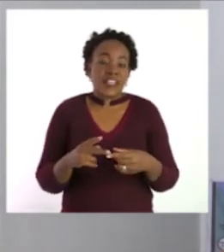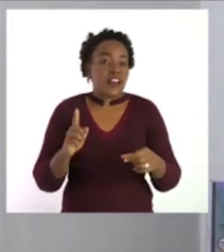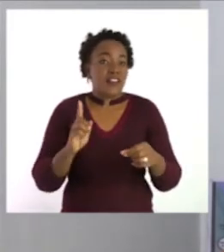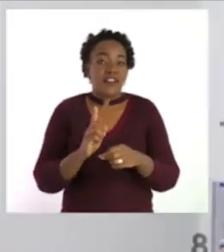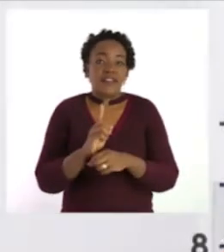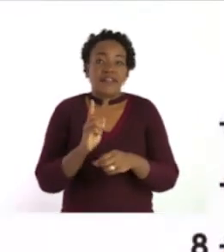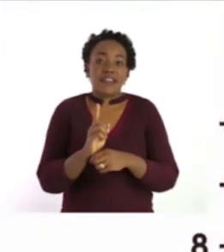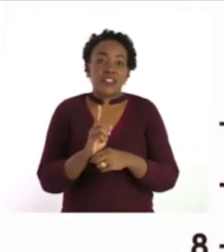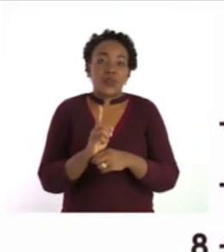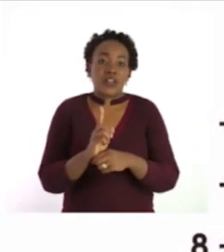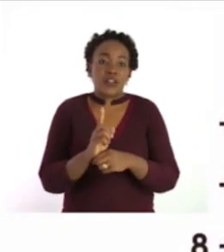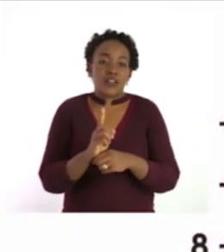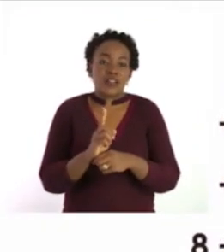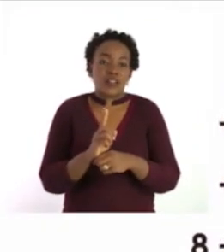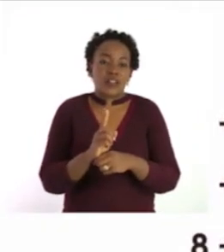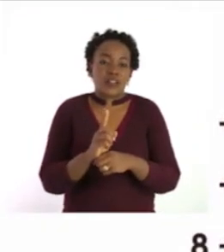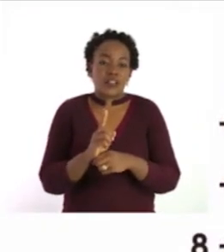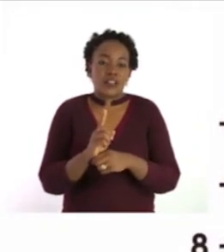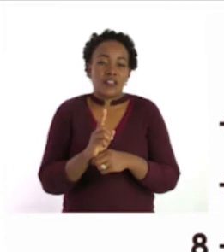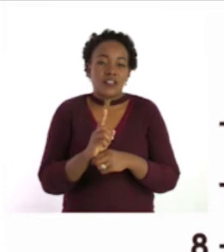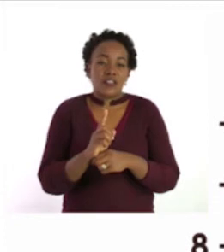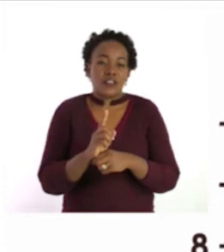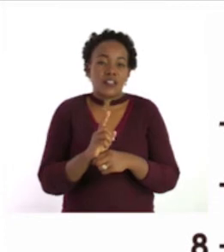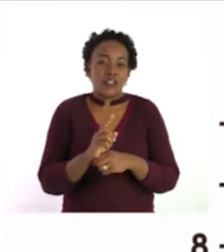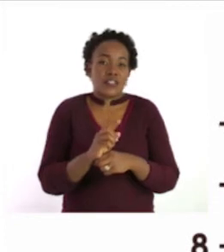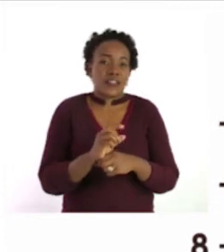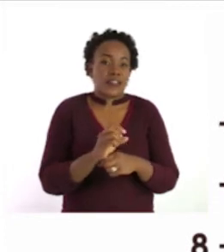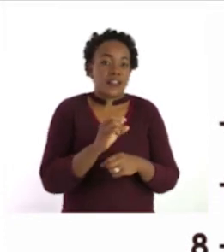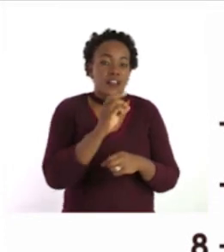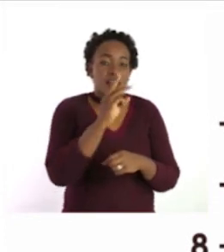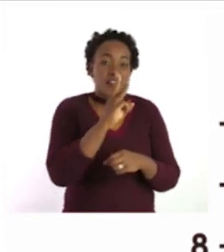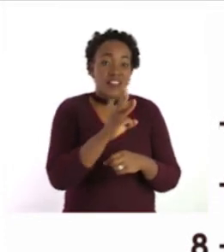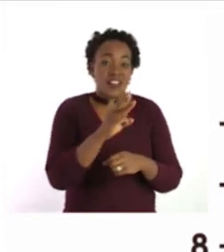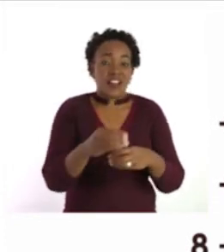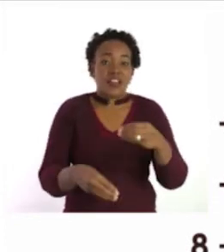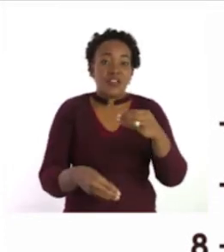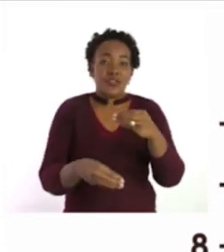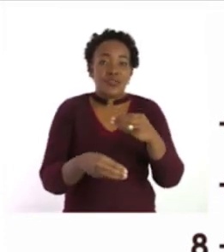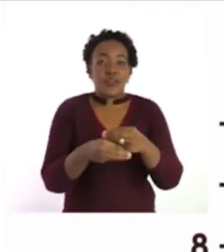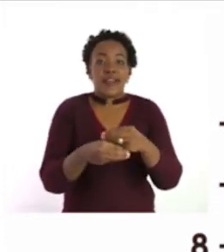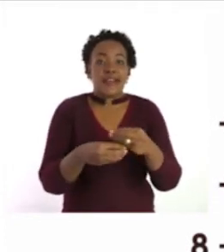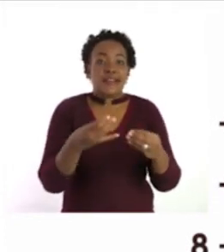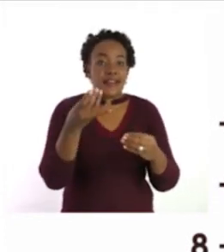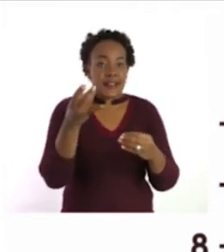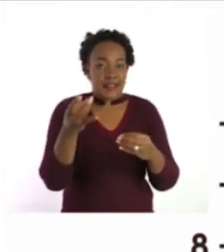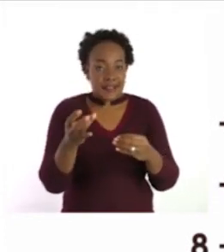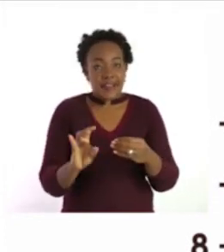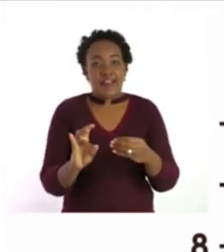question is 3 plus 7. Okay.